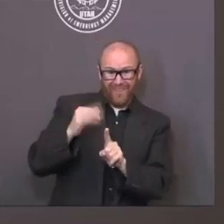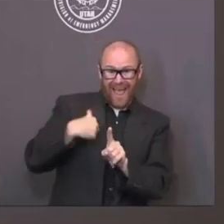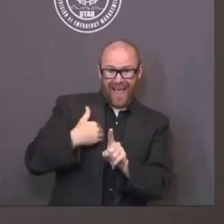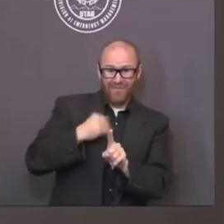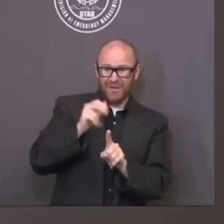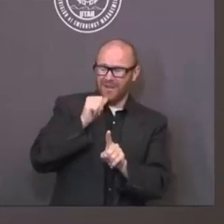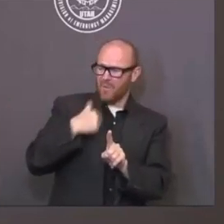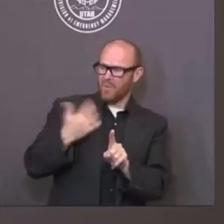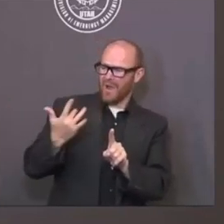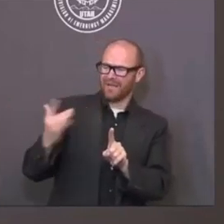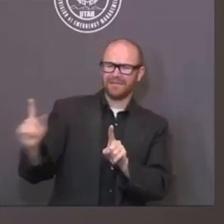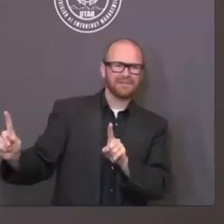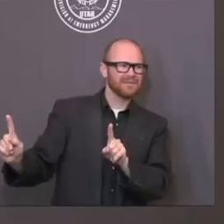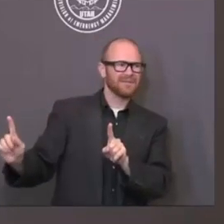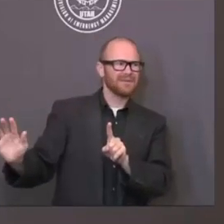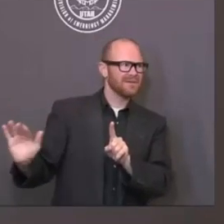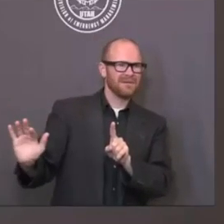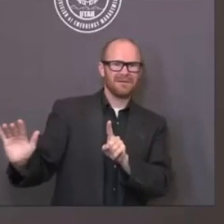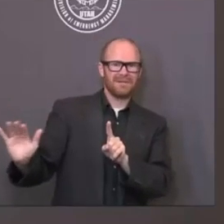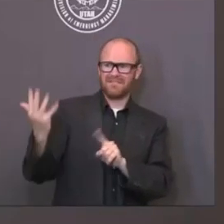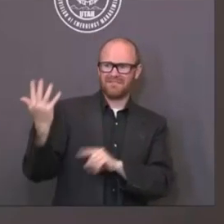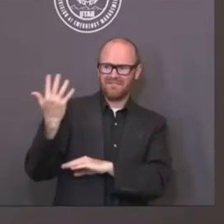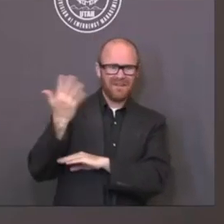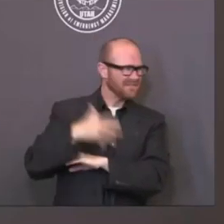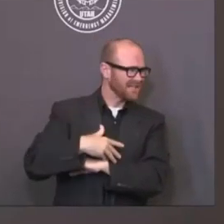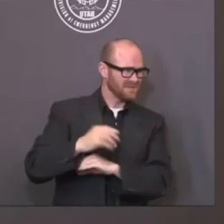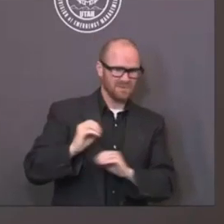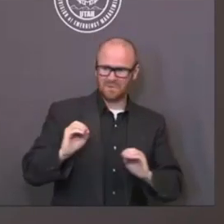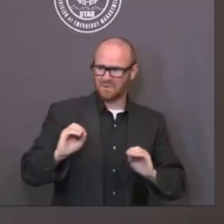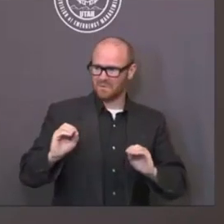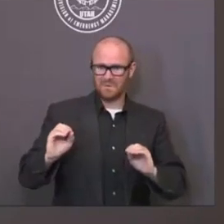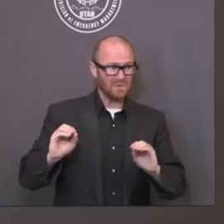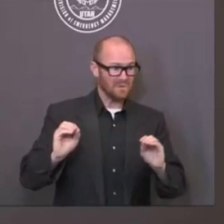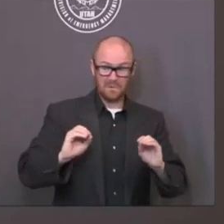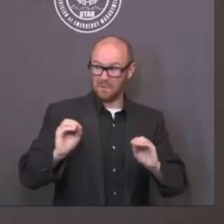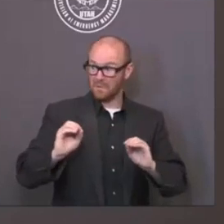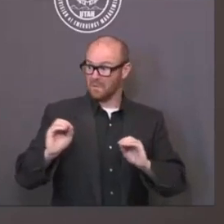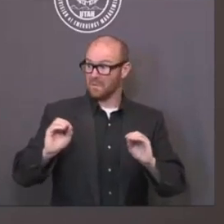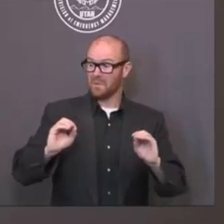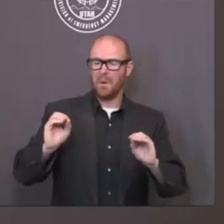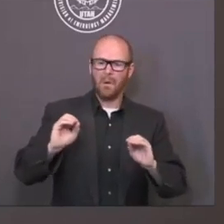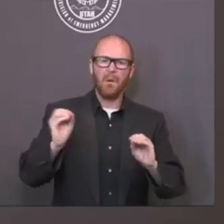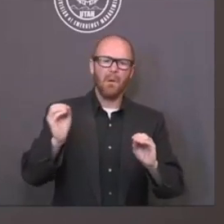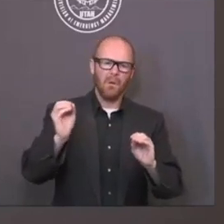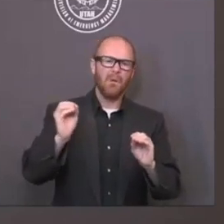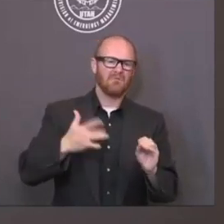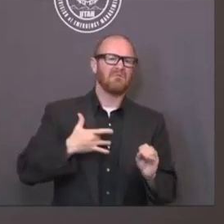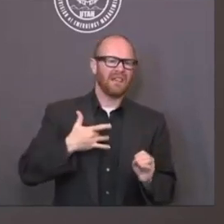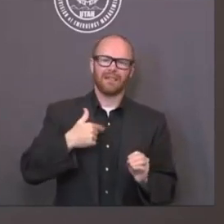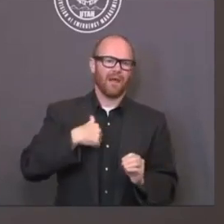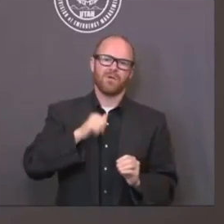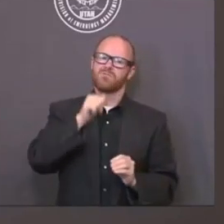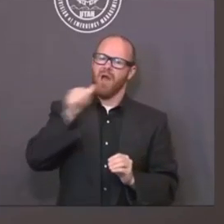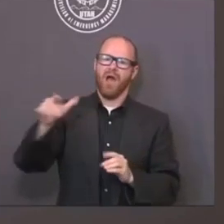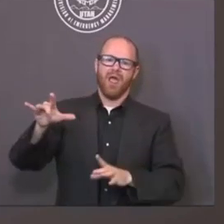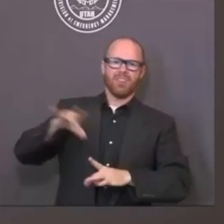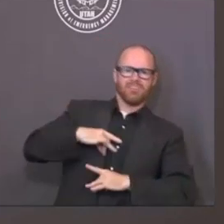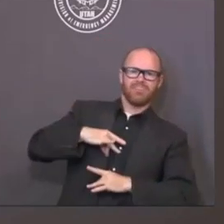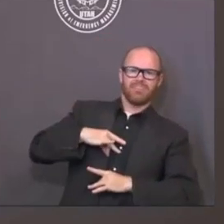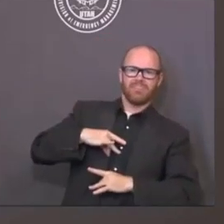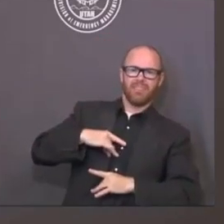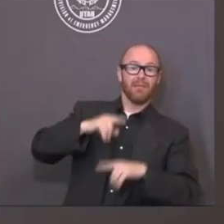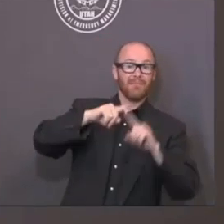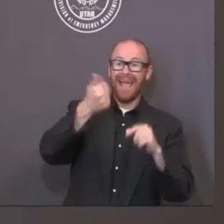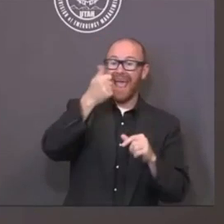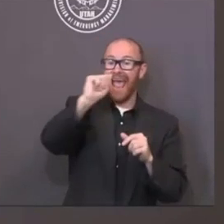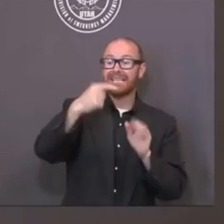have symptoms. So if you're a close contact and you've had no symptoms, waiting five to seven days is prudent. But if you have symptoms, you should get tested.